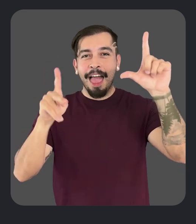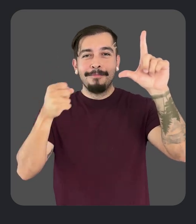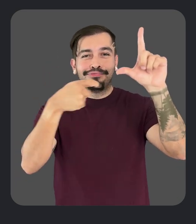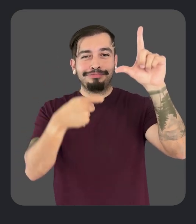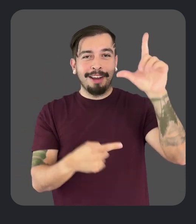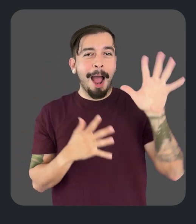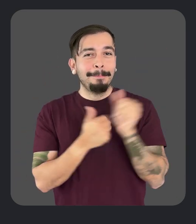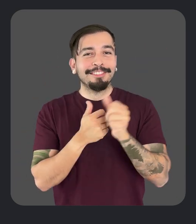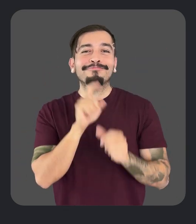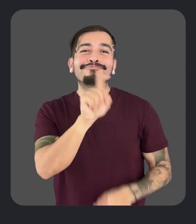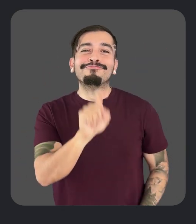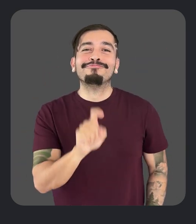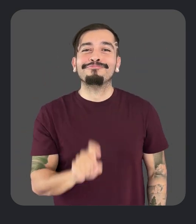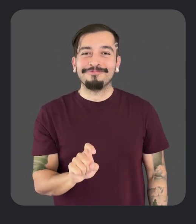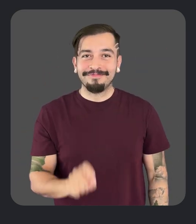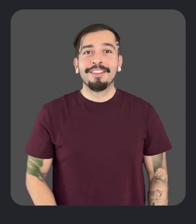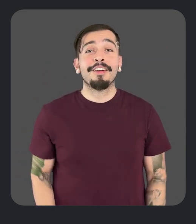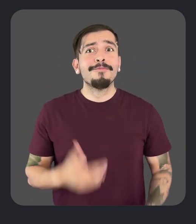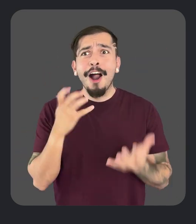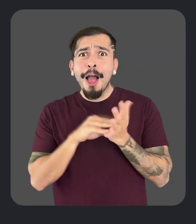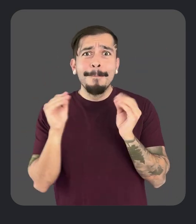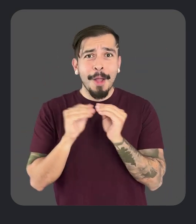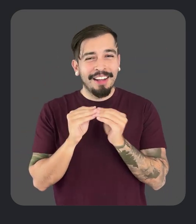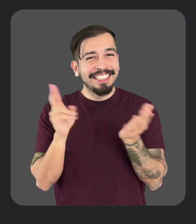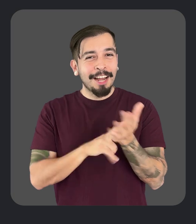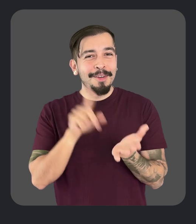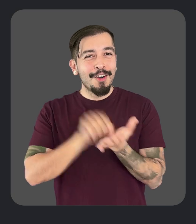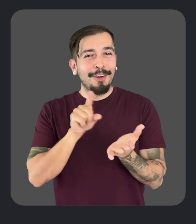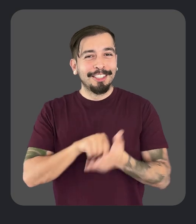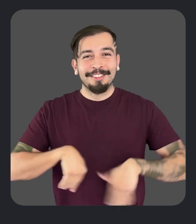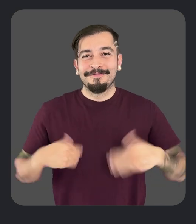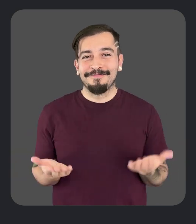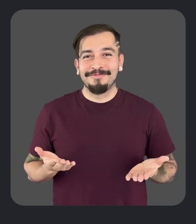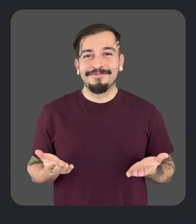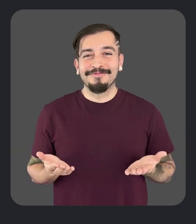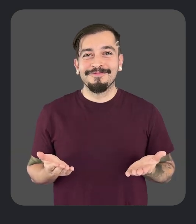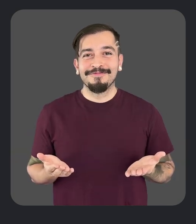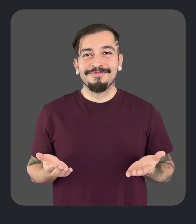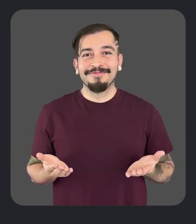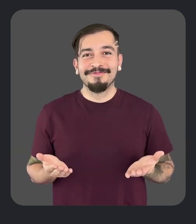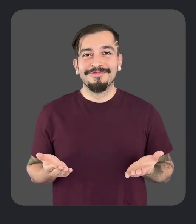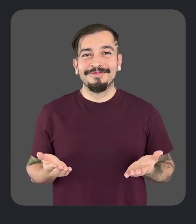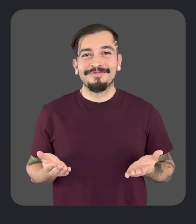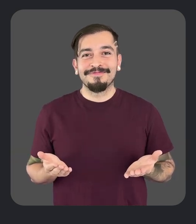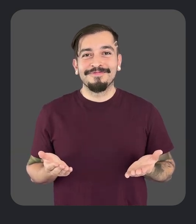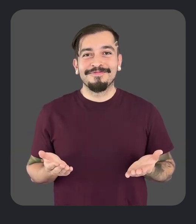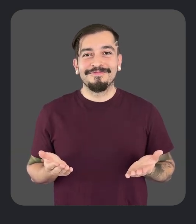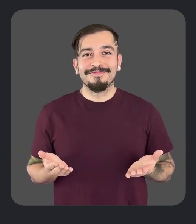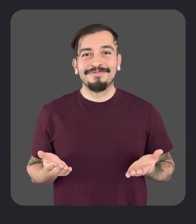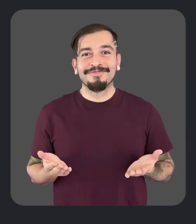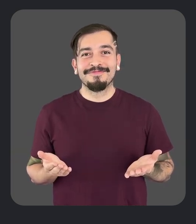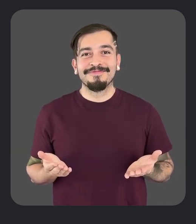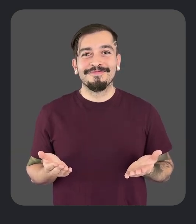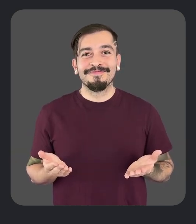we've linked to more details about many of these updates. If you want to learn more, sign up for our newsletter at g.co slash